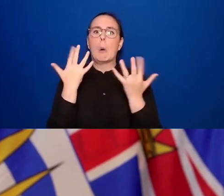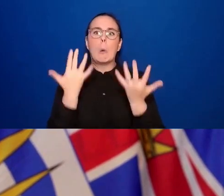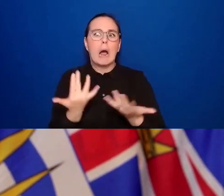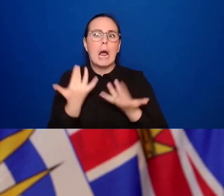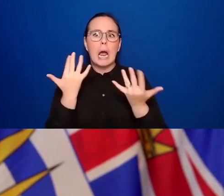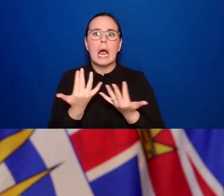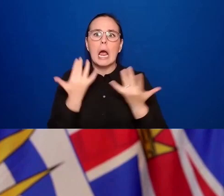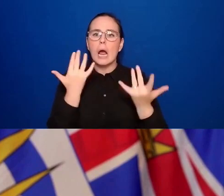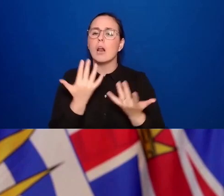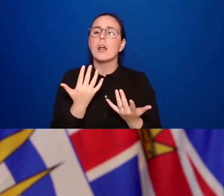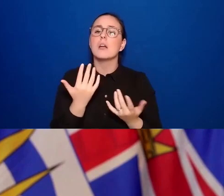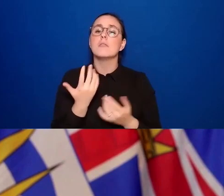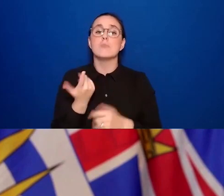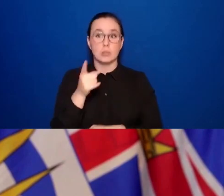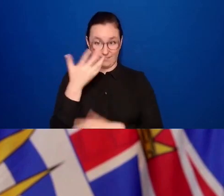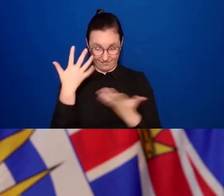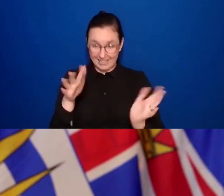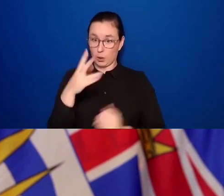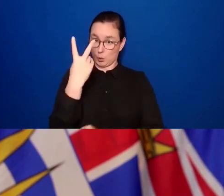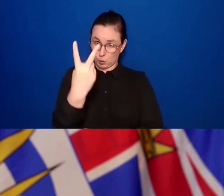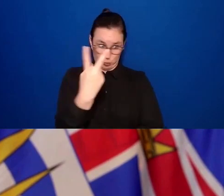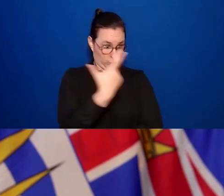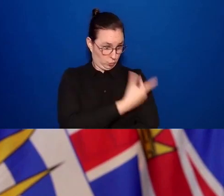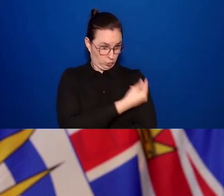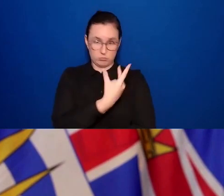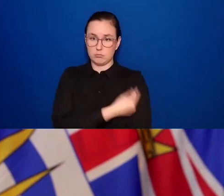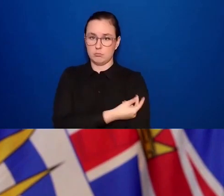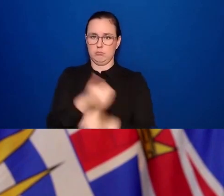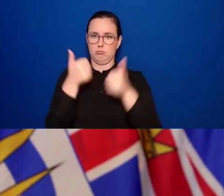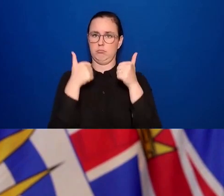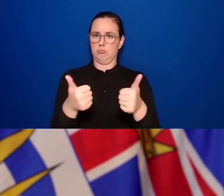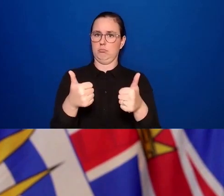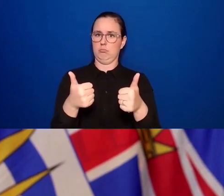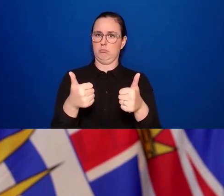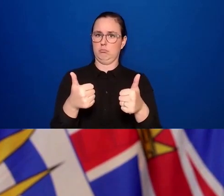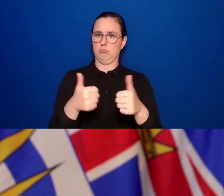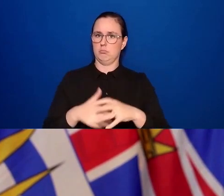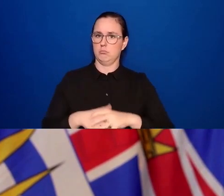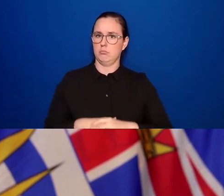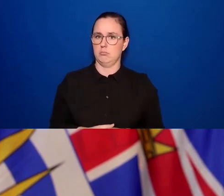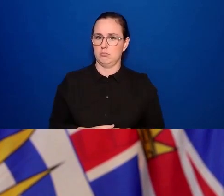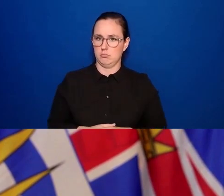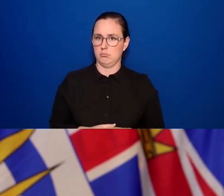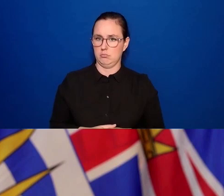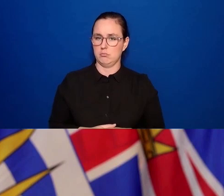immunized. That's the important thing. Next question is from Justine Hunter, Globe and Mail.